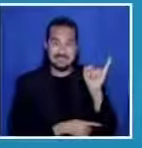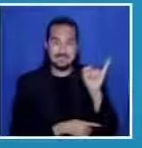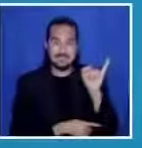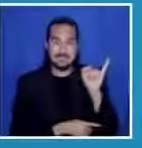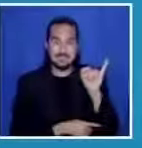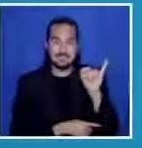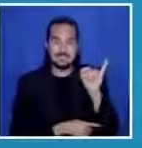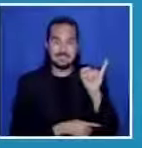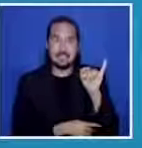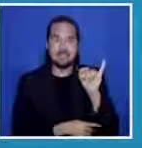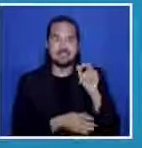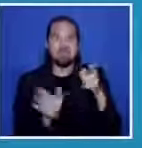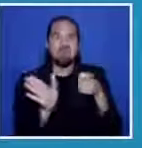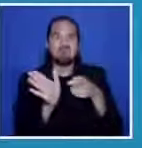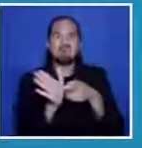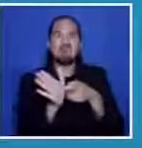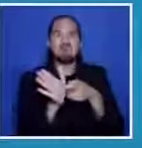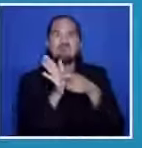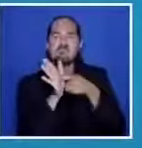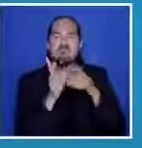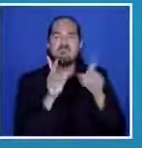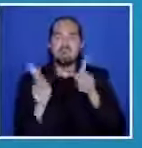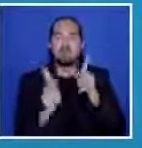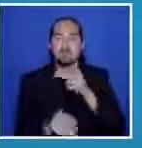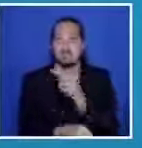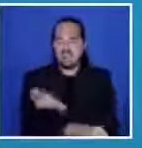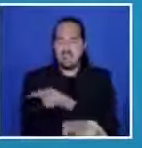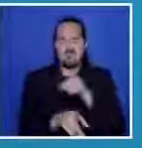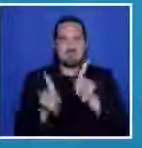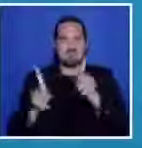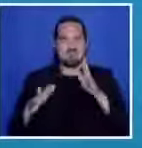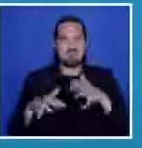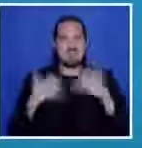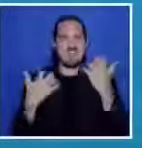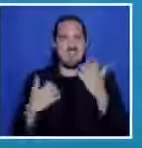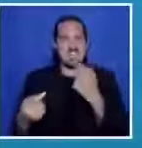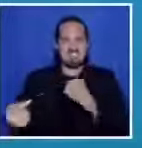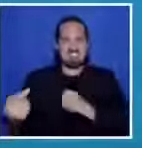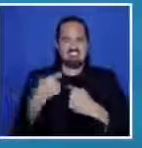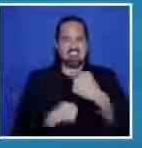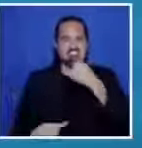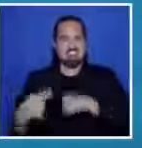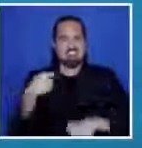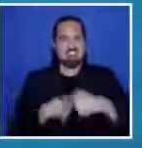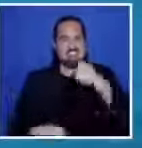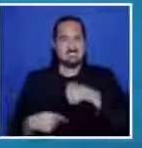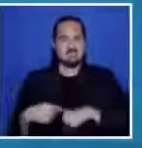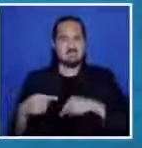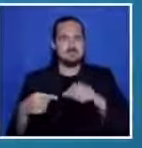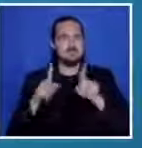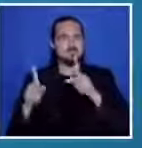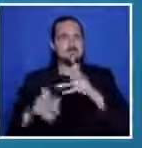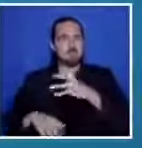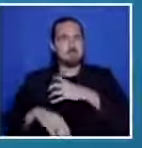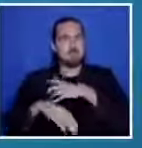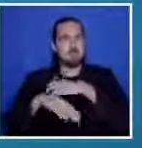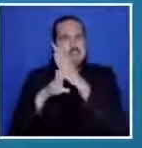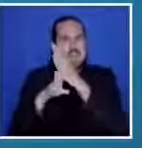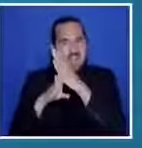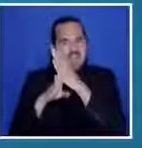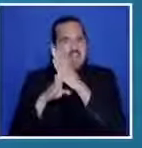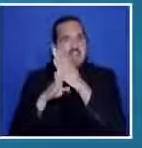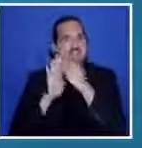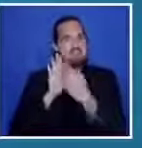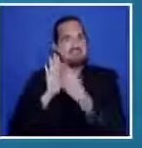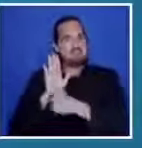get vaccinated or tested People are doing everything they can to block or undermine The life-saving mandates we